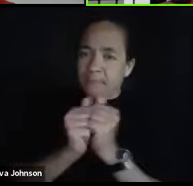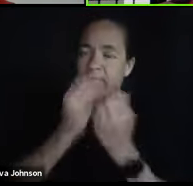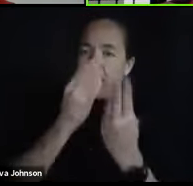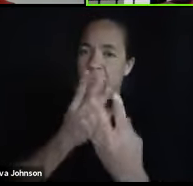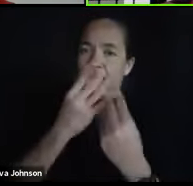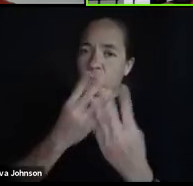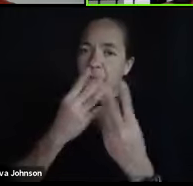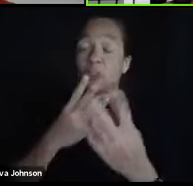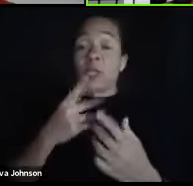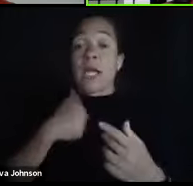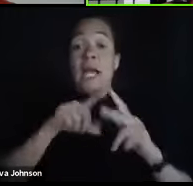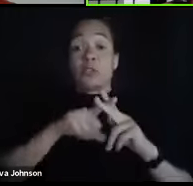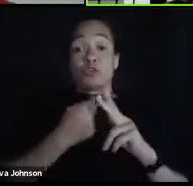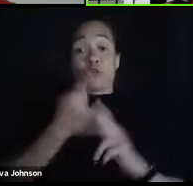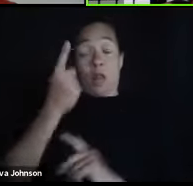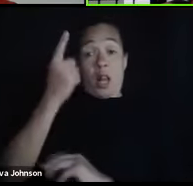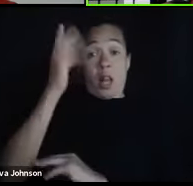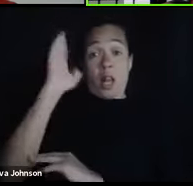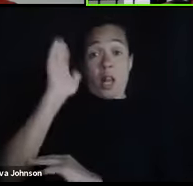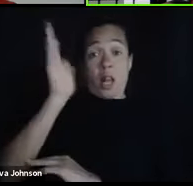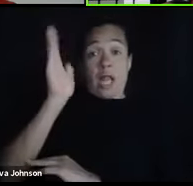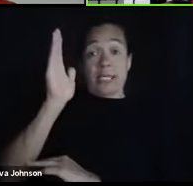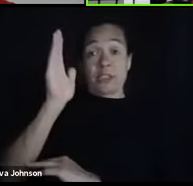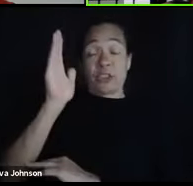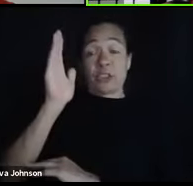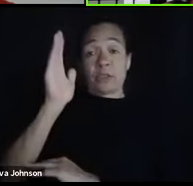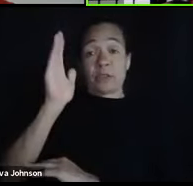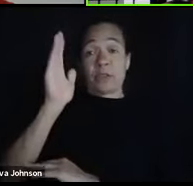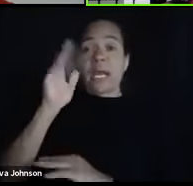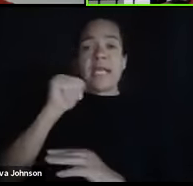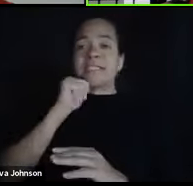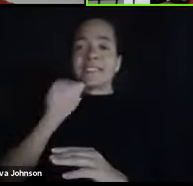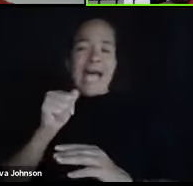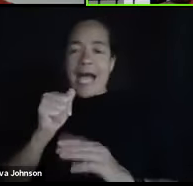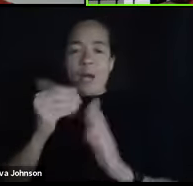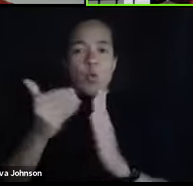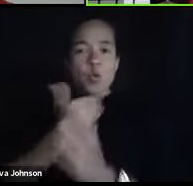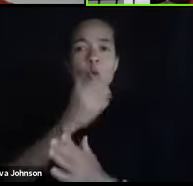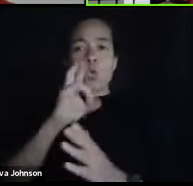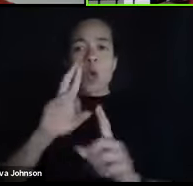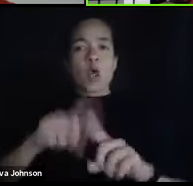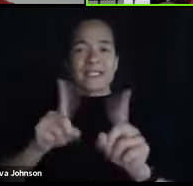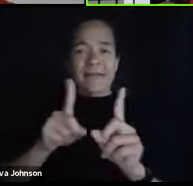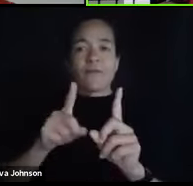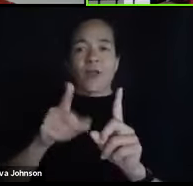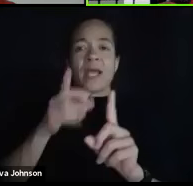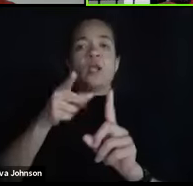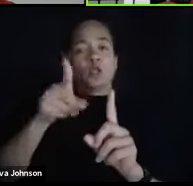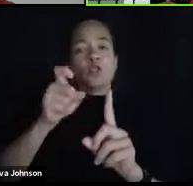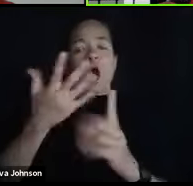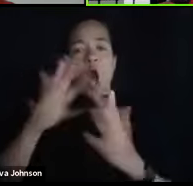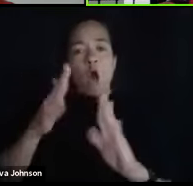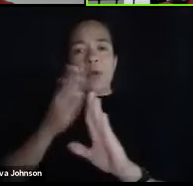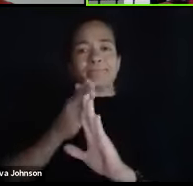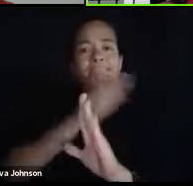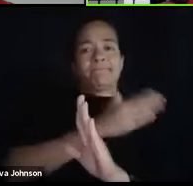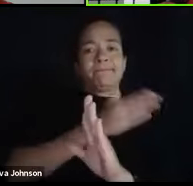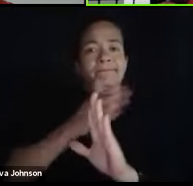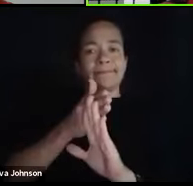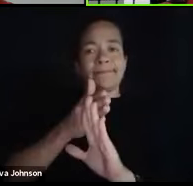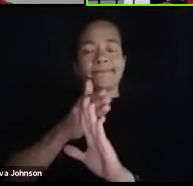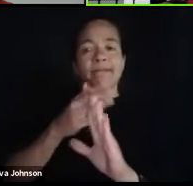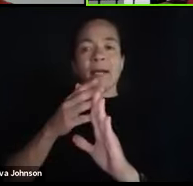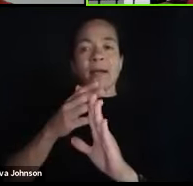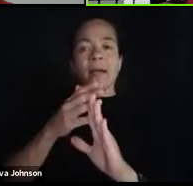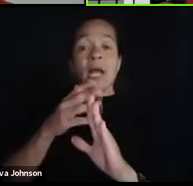lecturing, that information is not new or different to you. You've already covered the areas in the textbook. And in my syllabus